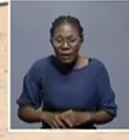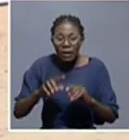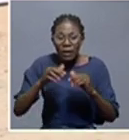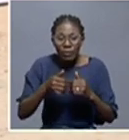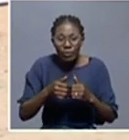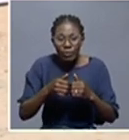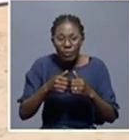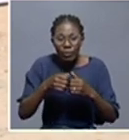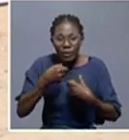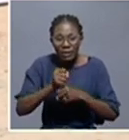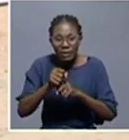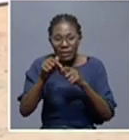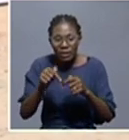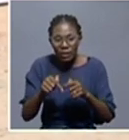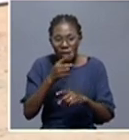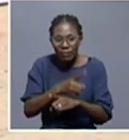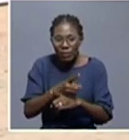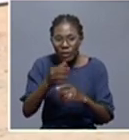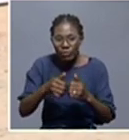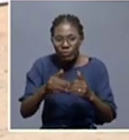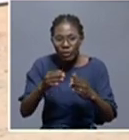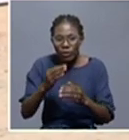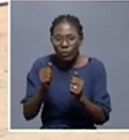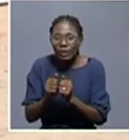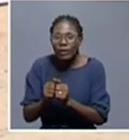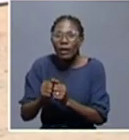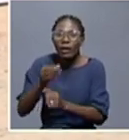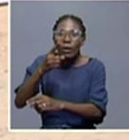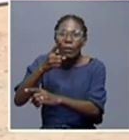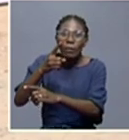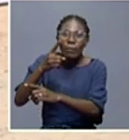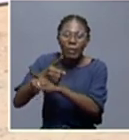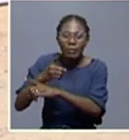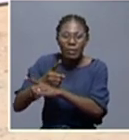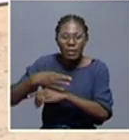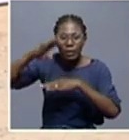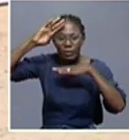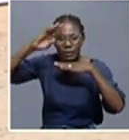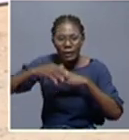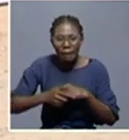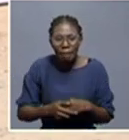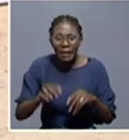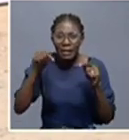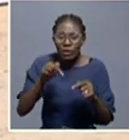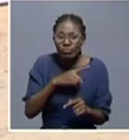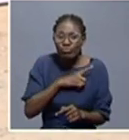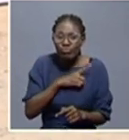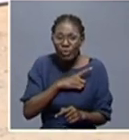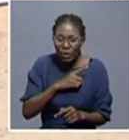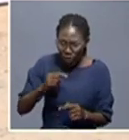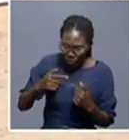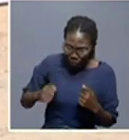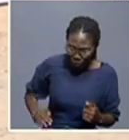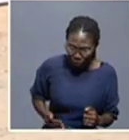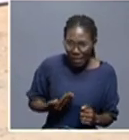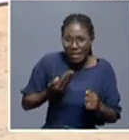that has been taken by the government of Namibia and Botswana at Sandak platform in order to ensure that goods